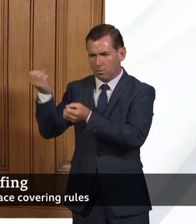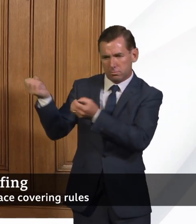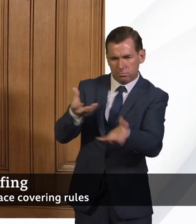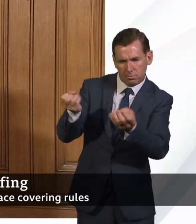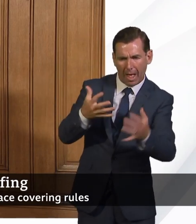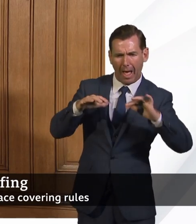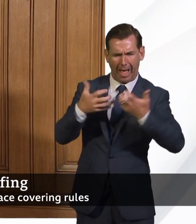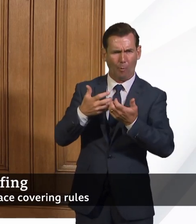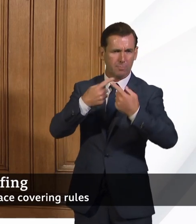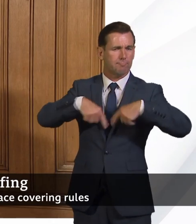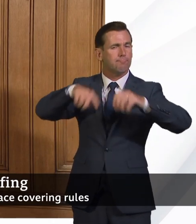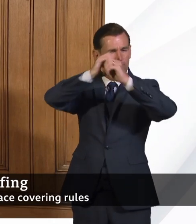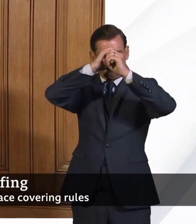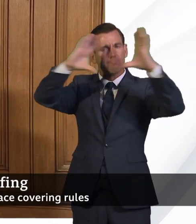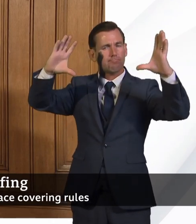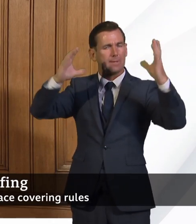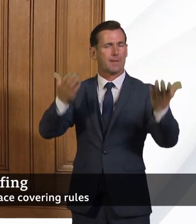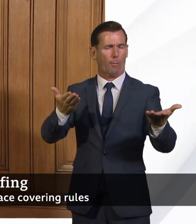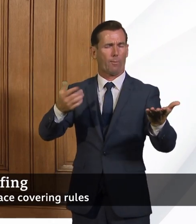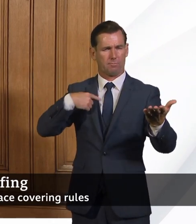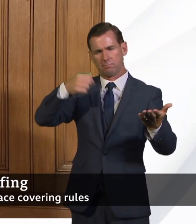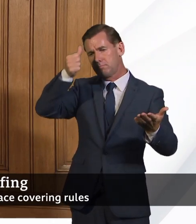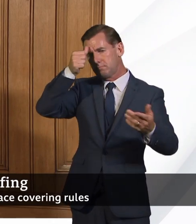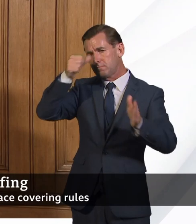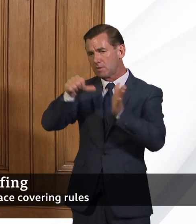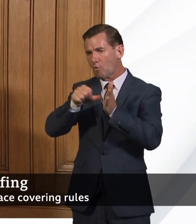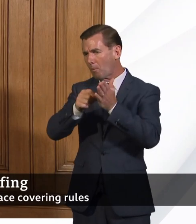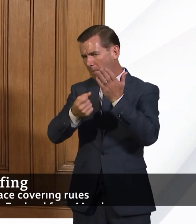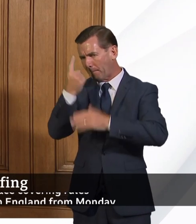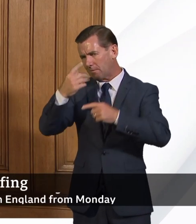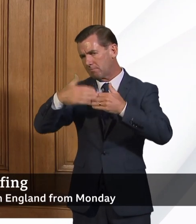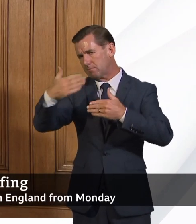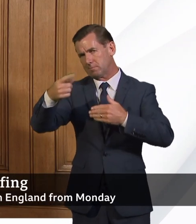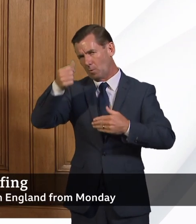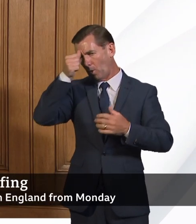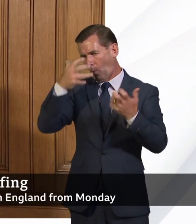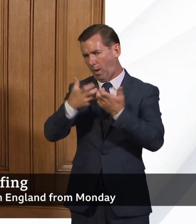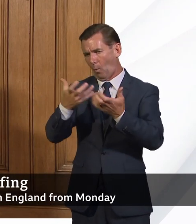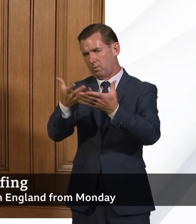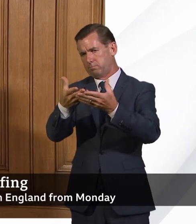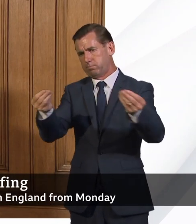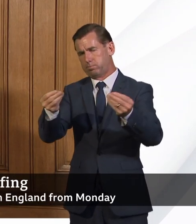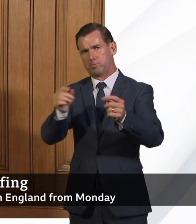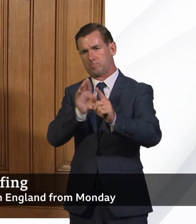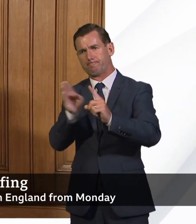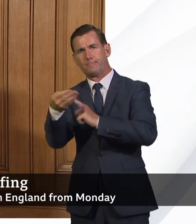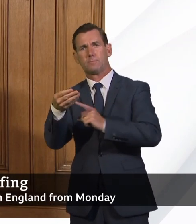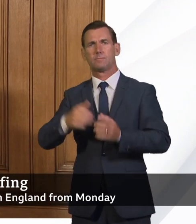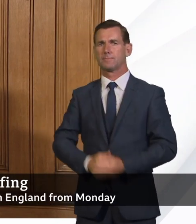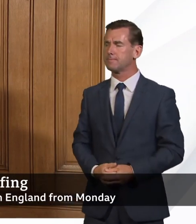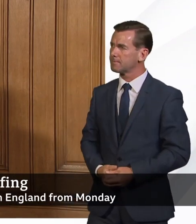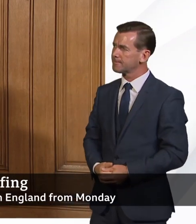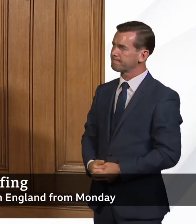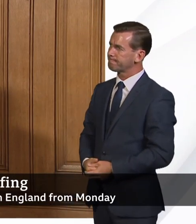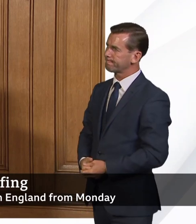to look ahead and see where problems might arise and deal with them. And I should say that disruption to medicine